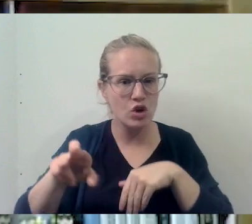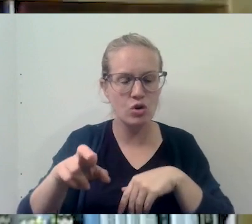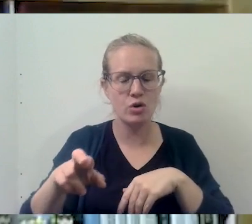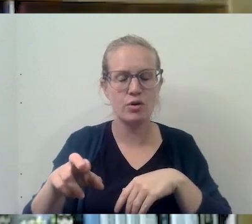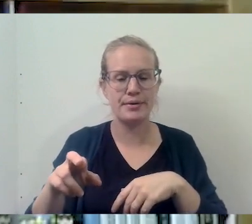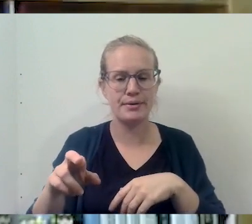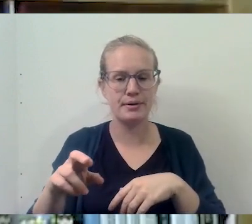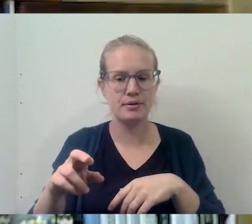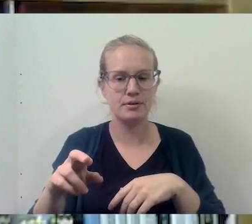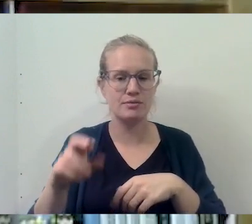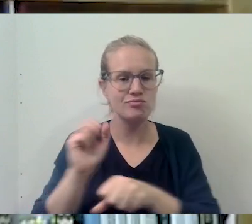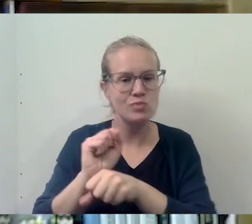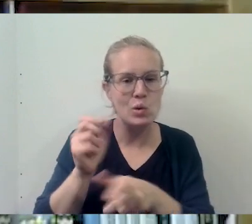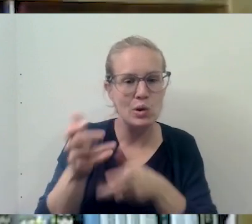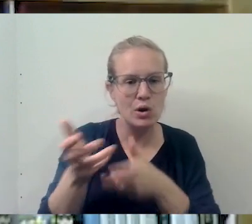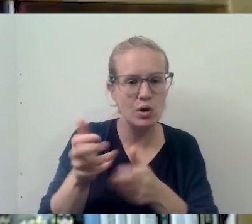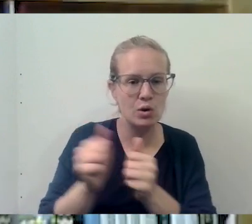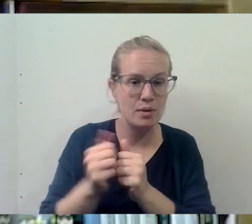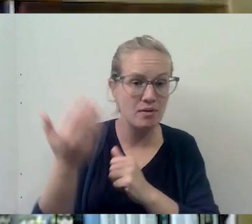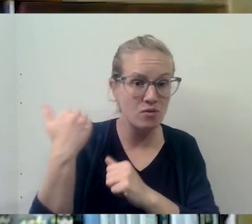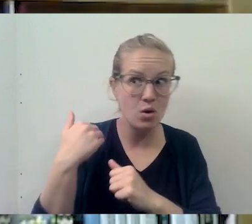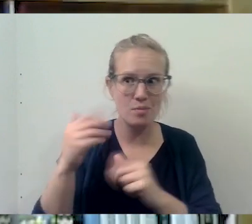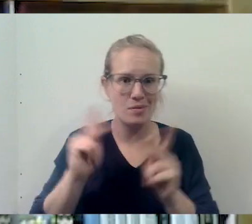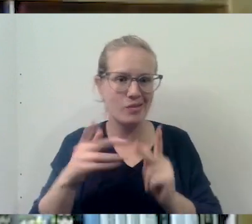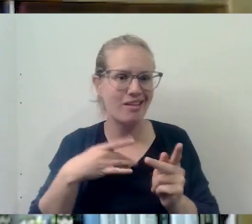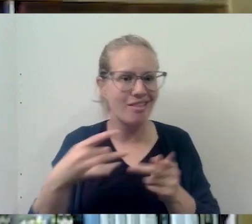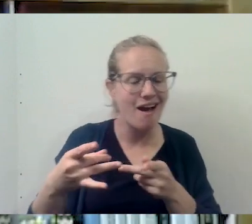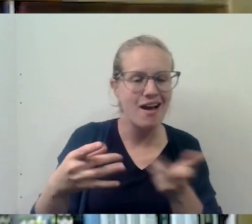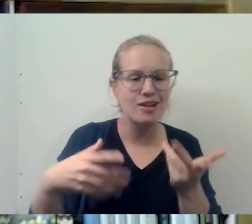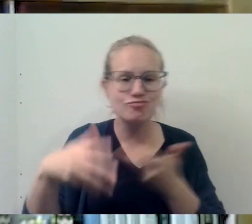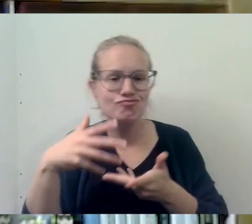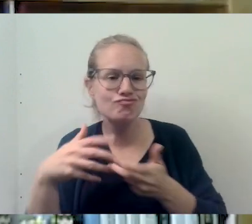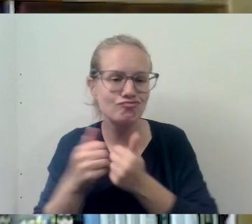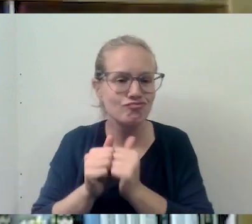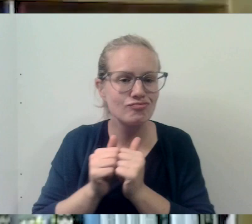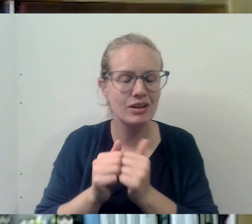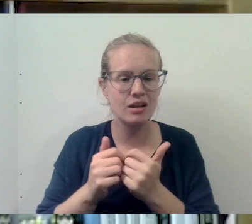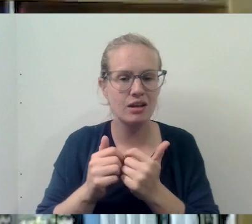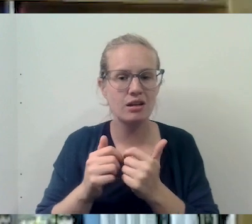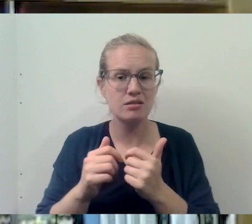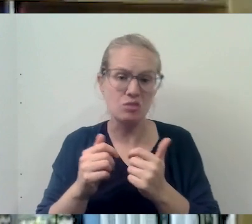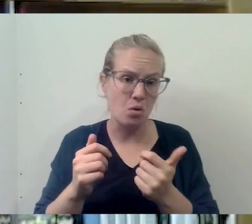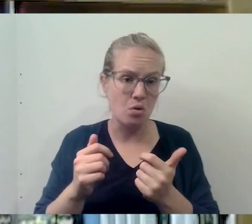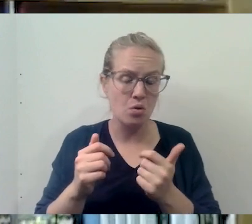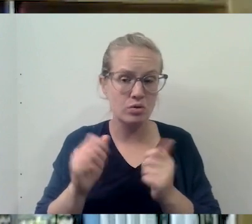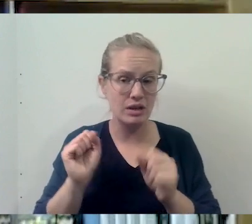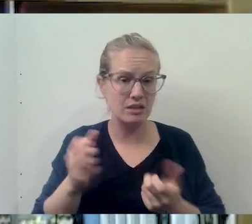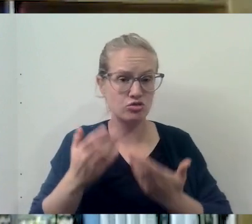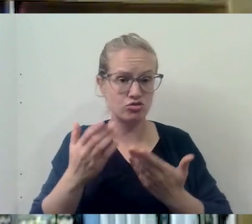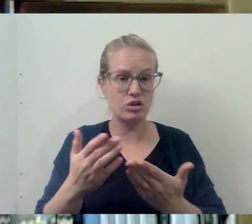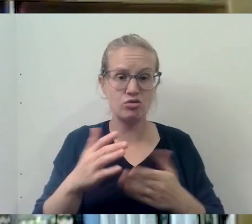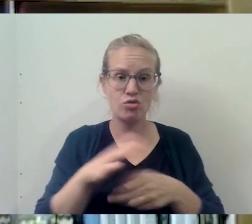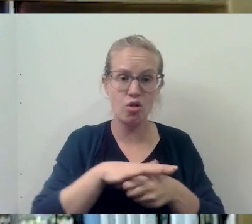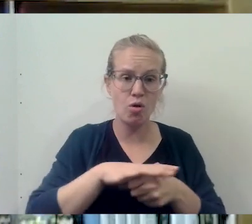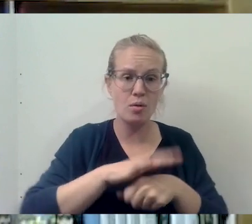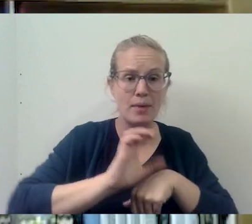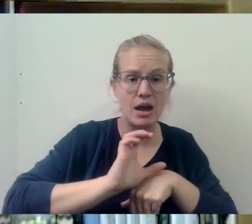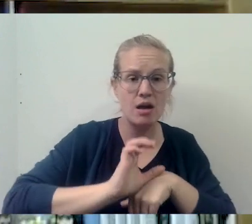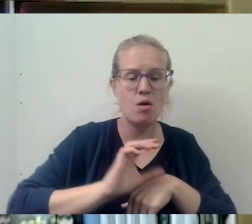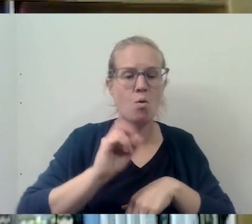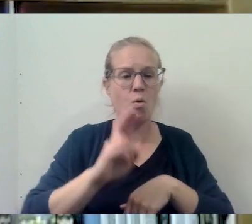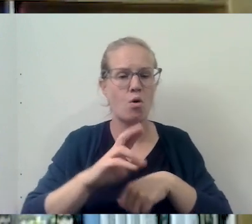refer to, that they've worked with in the past, that they'd like, they get along with, or what have you. Uh, so either the, uh, local parish